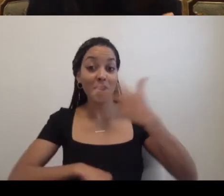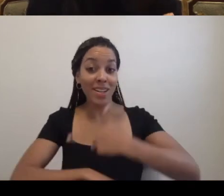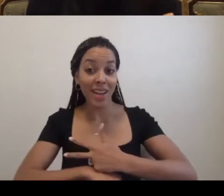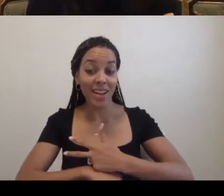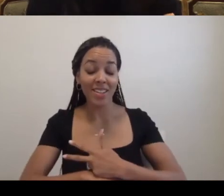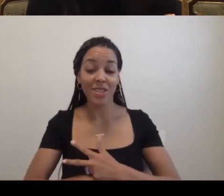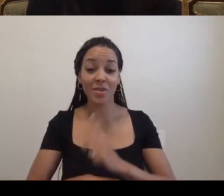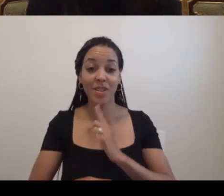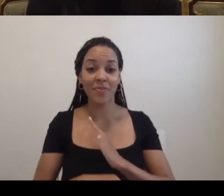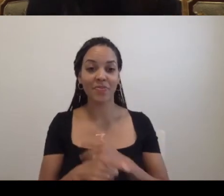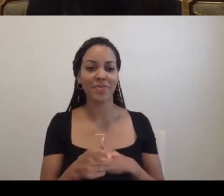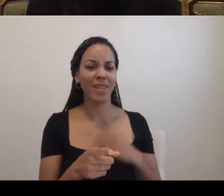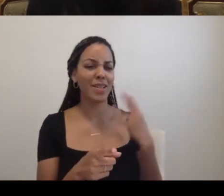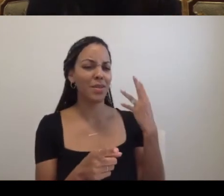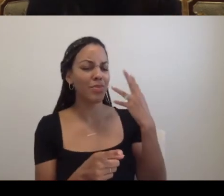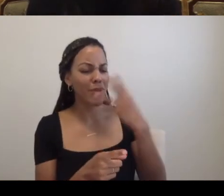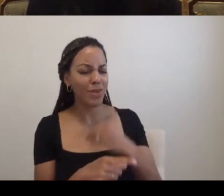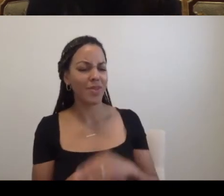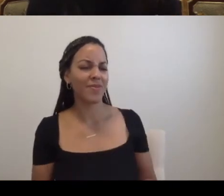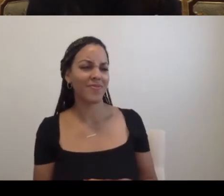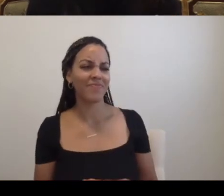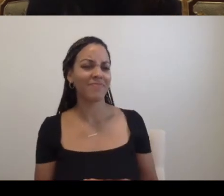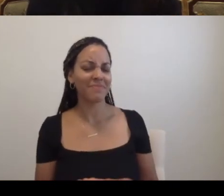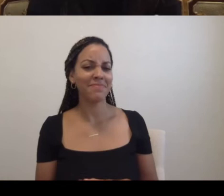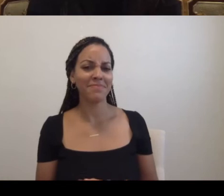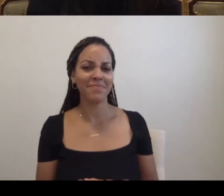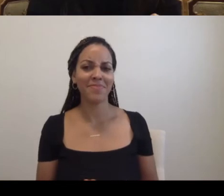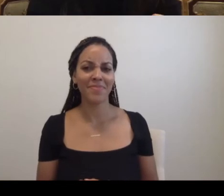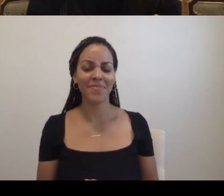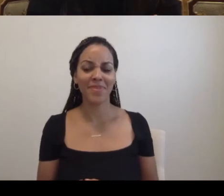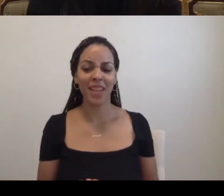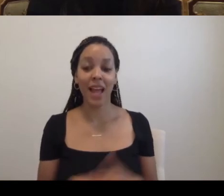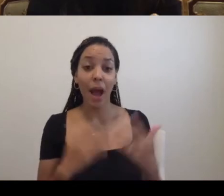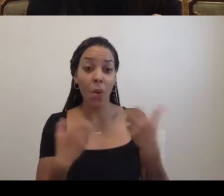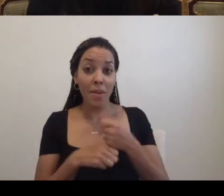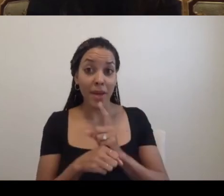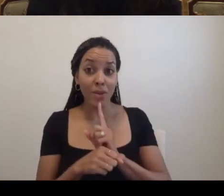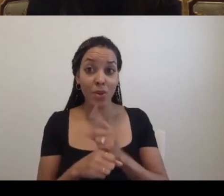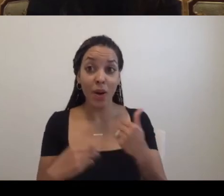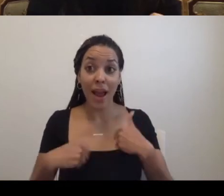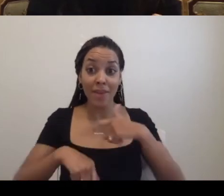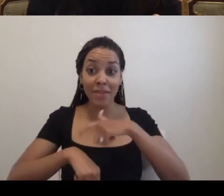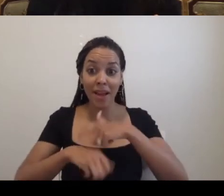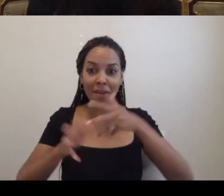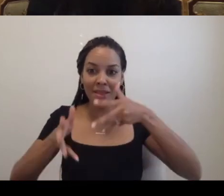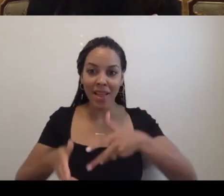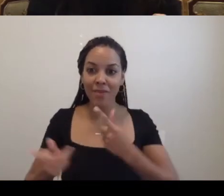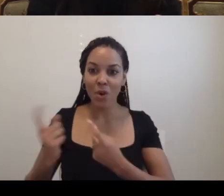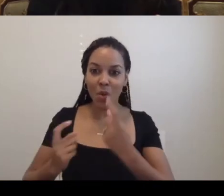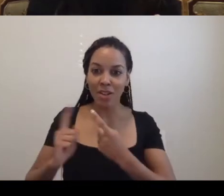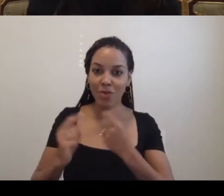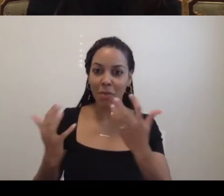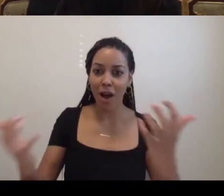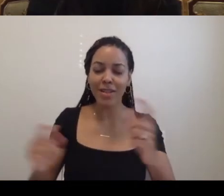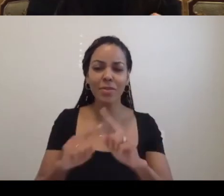I think that's beautiful. I think I want to make sure there's time for questions, but I want to say thank you to both